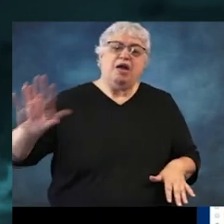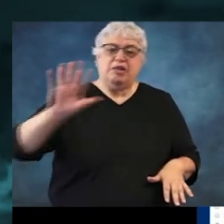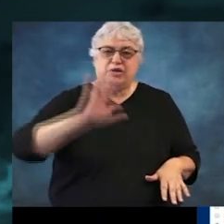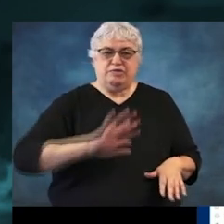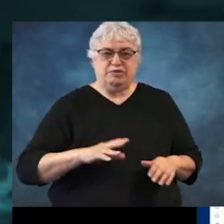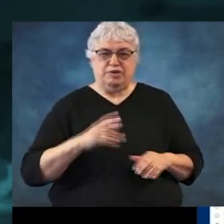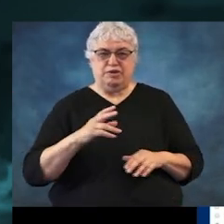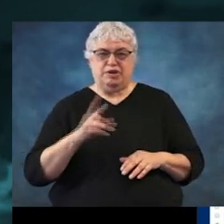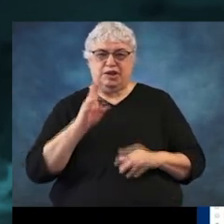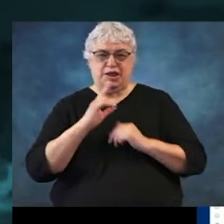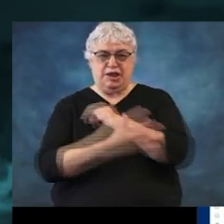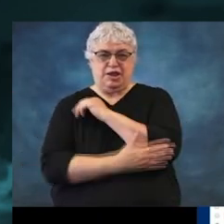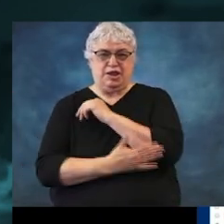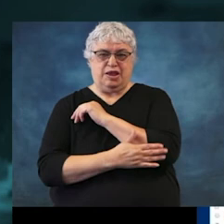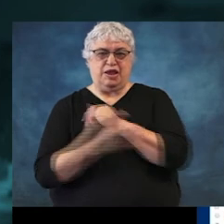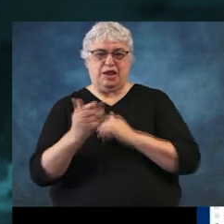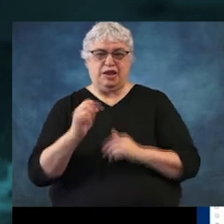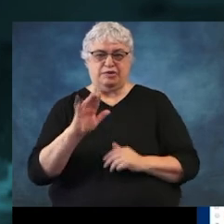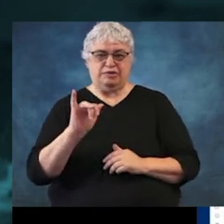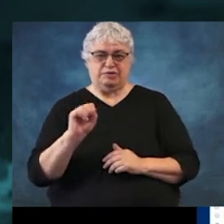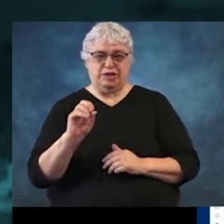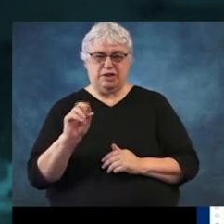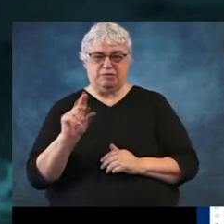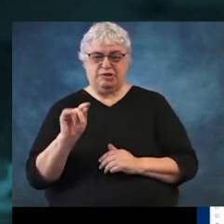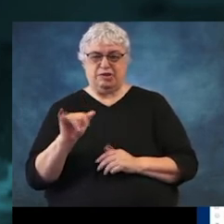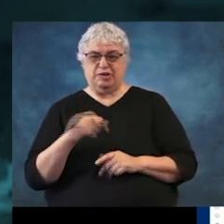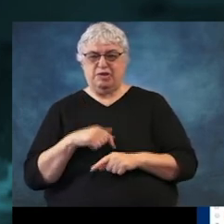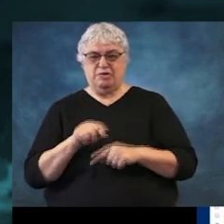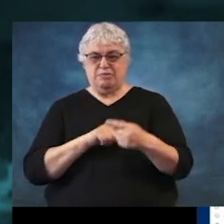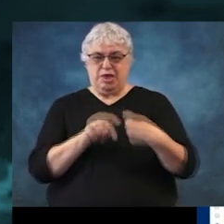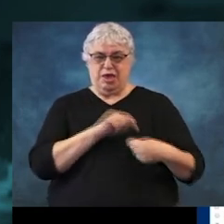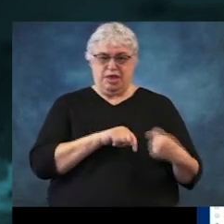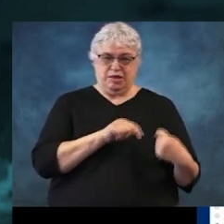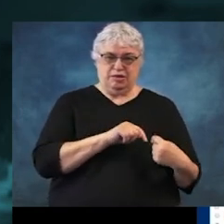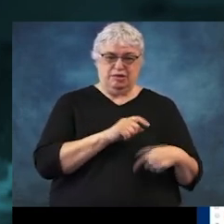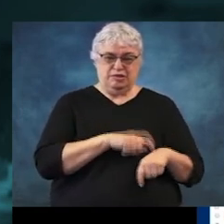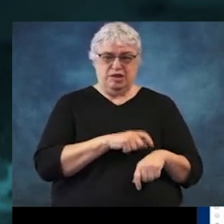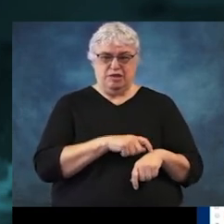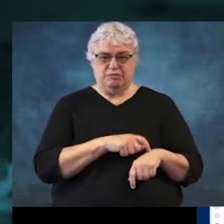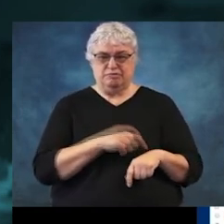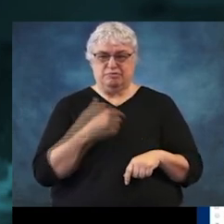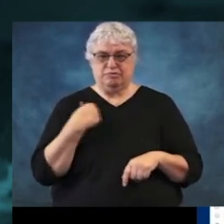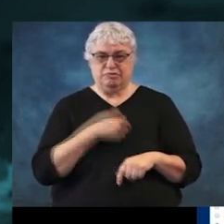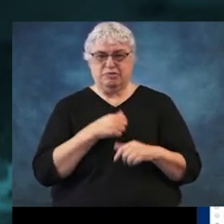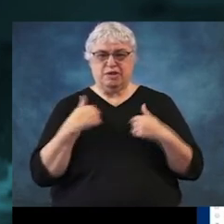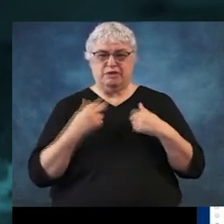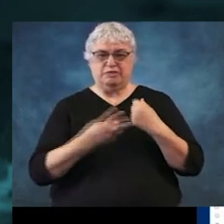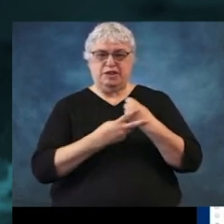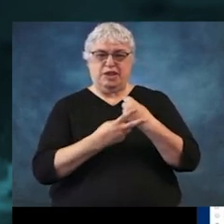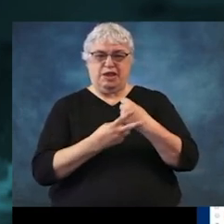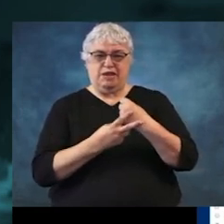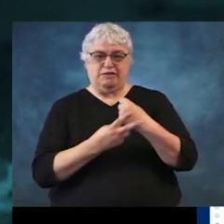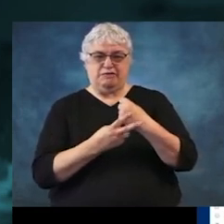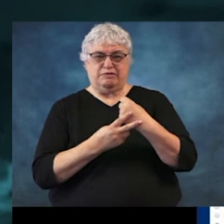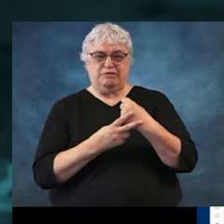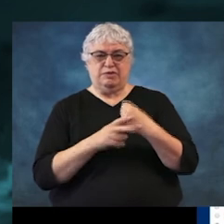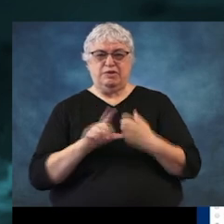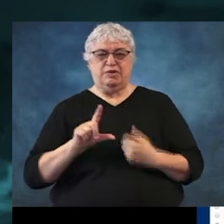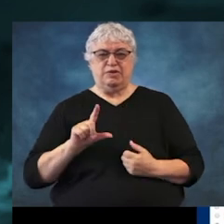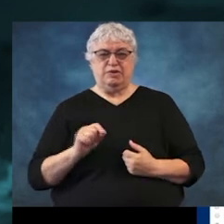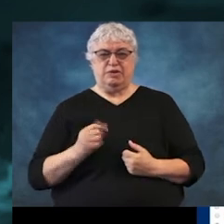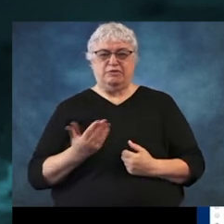county. And again, you can go back in time and also look at this. So we have this archived historically back to about